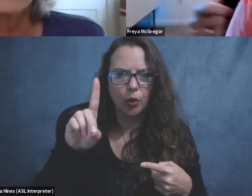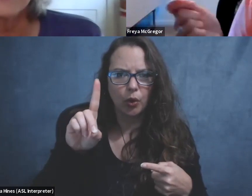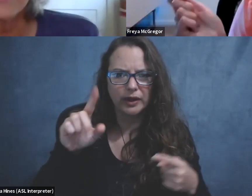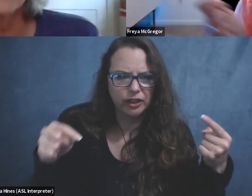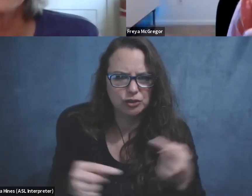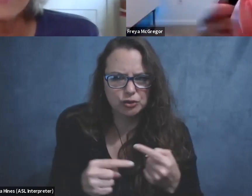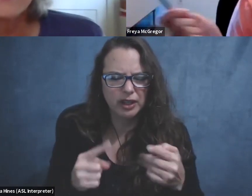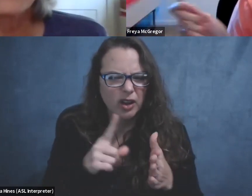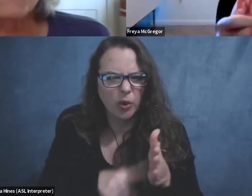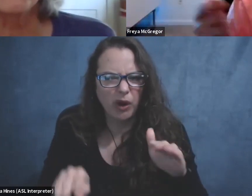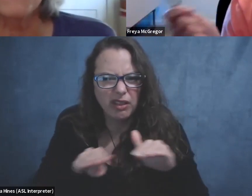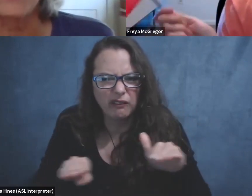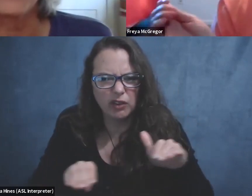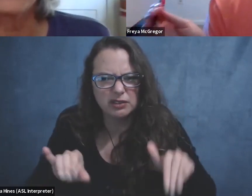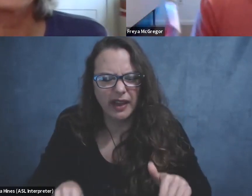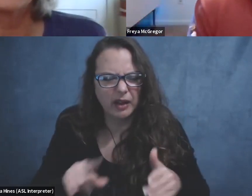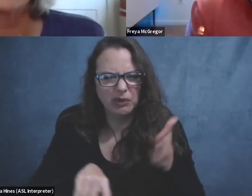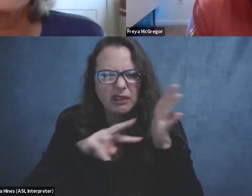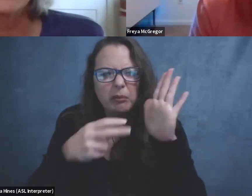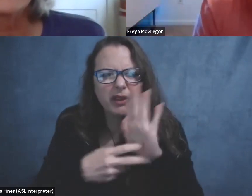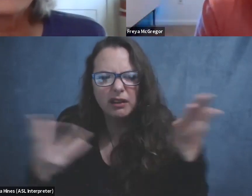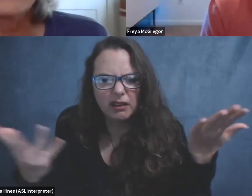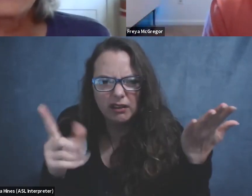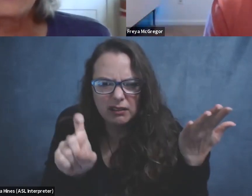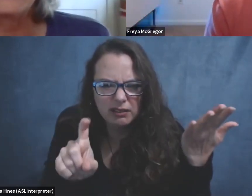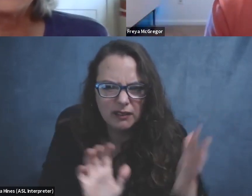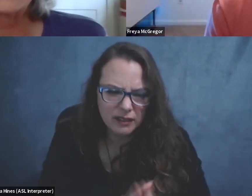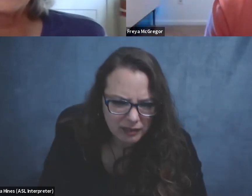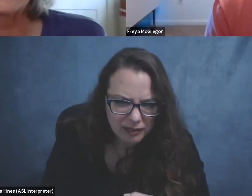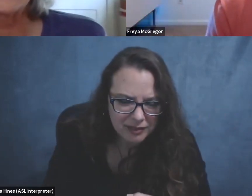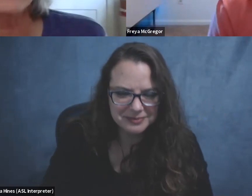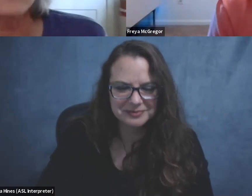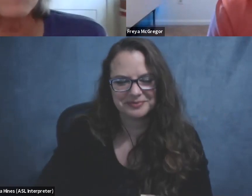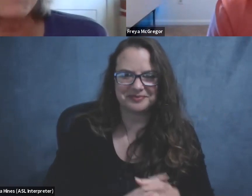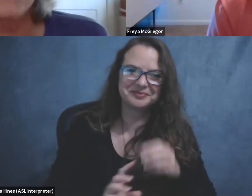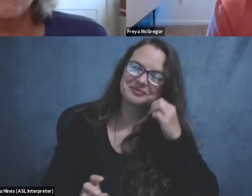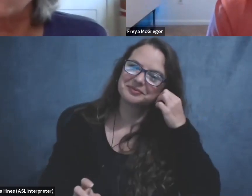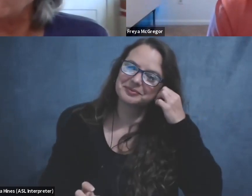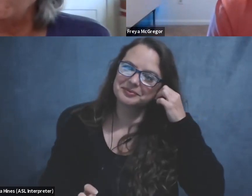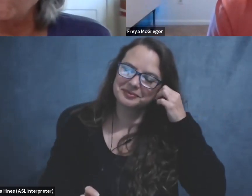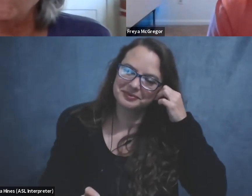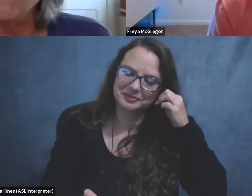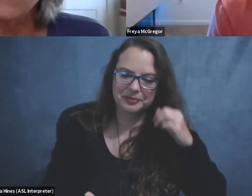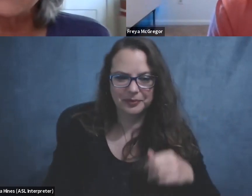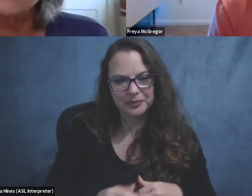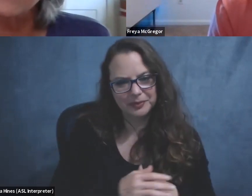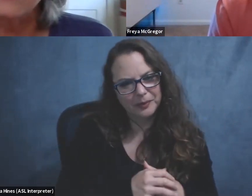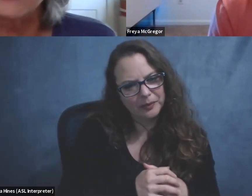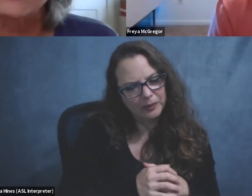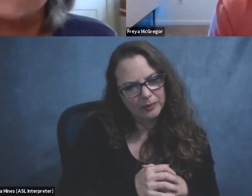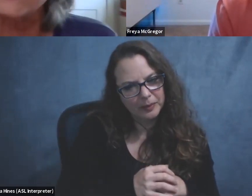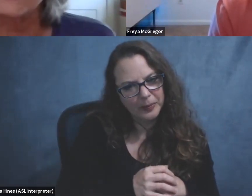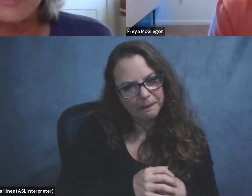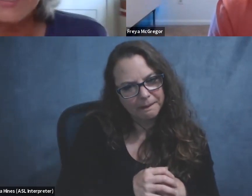does that even mean? Right. Yeah. It's, it's, um, it's